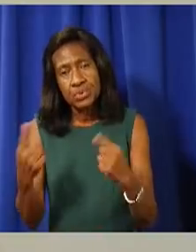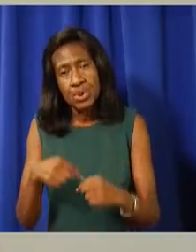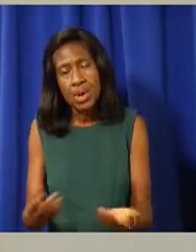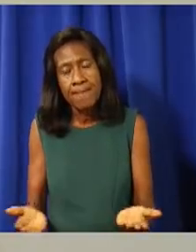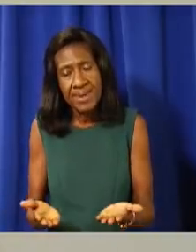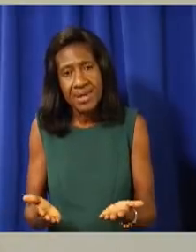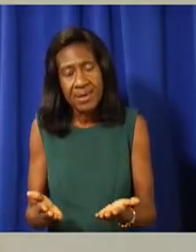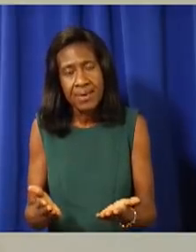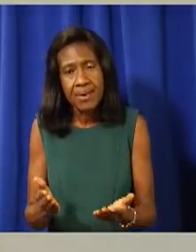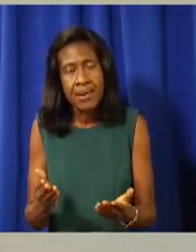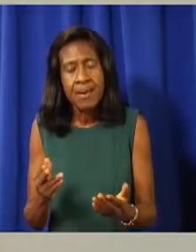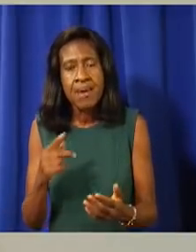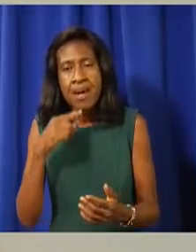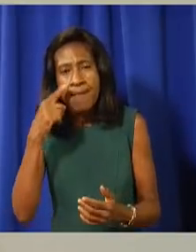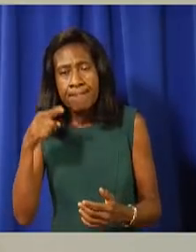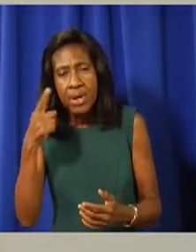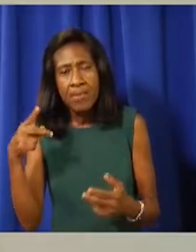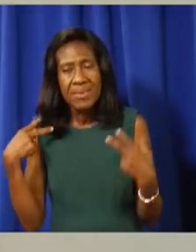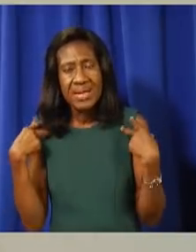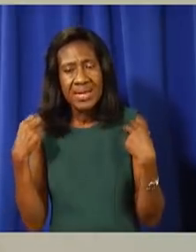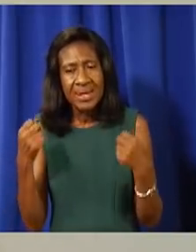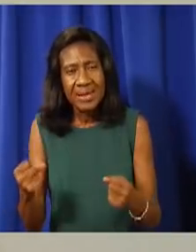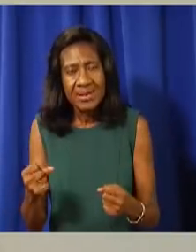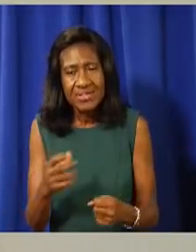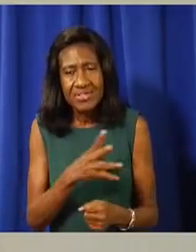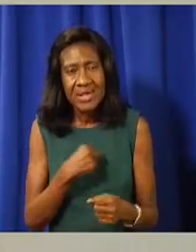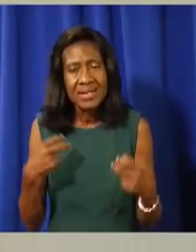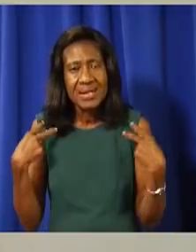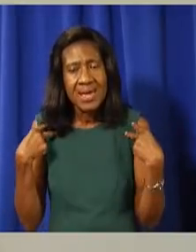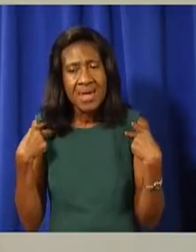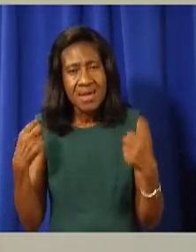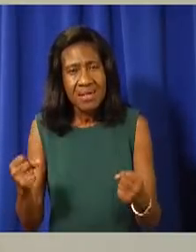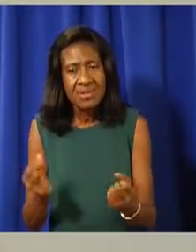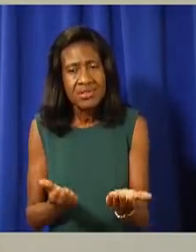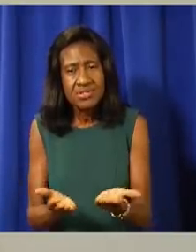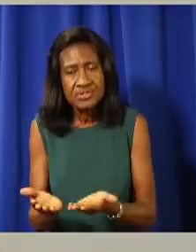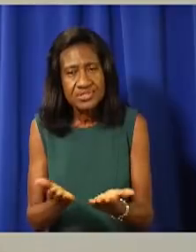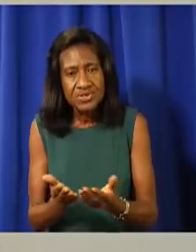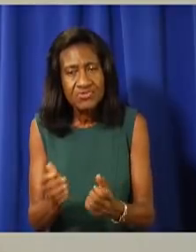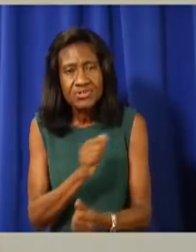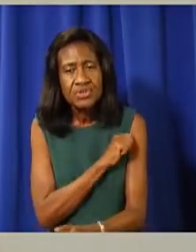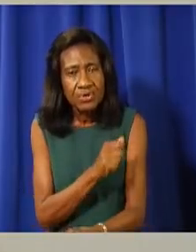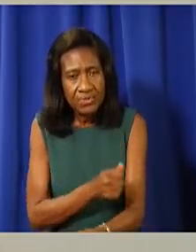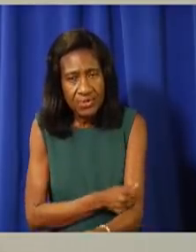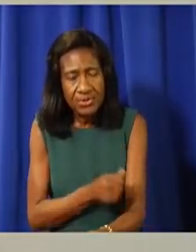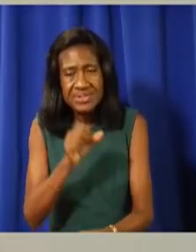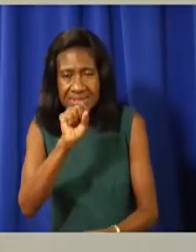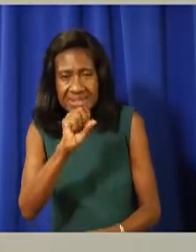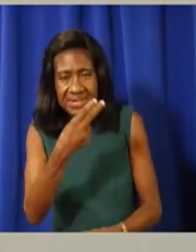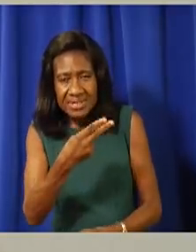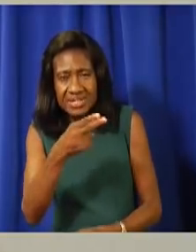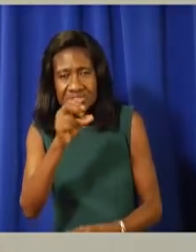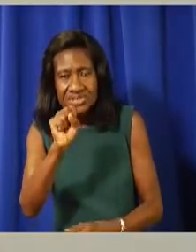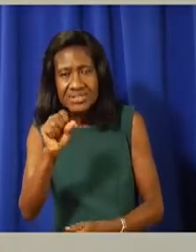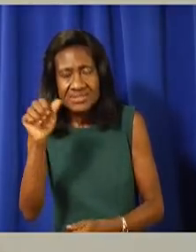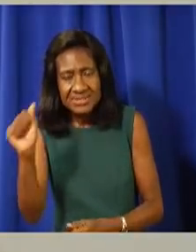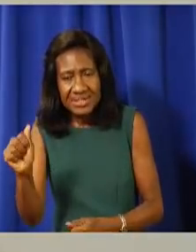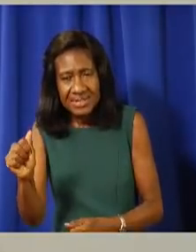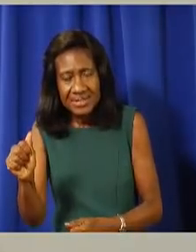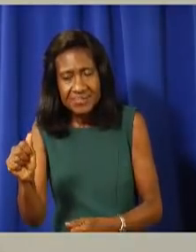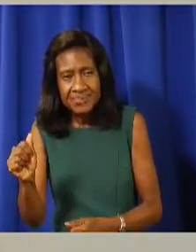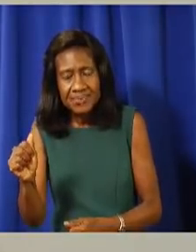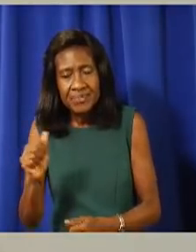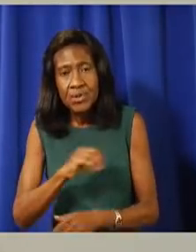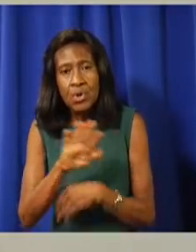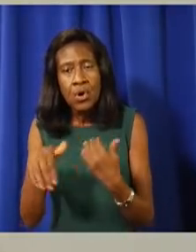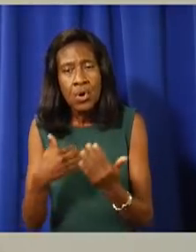Public Health and Health Services Authority, in partnership with private sector health facilities, have